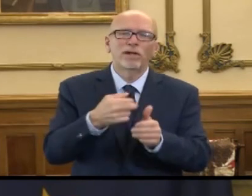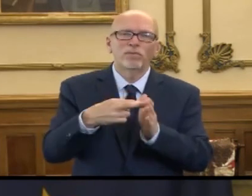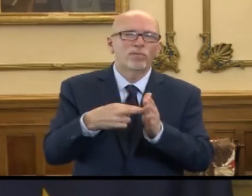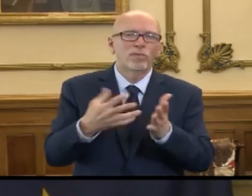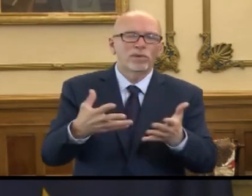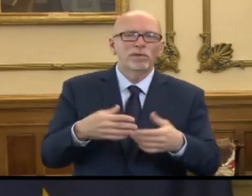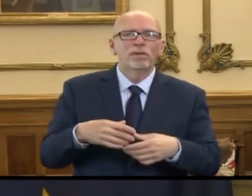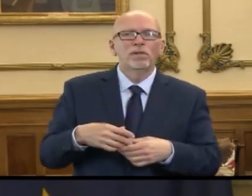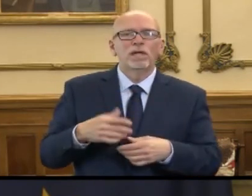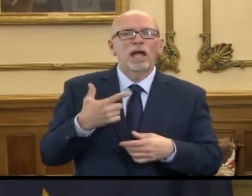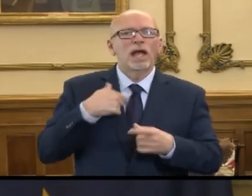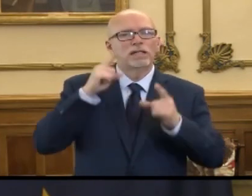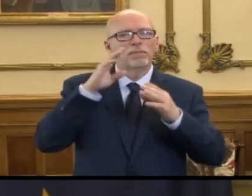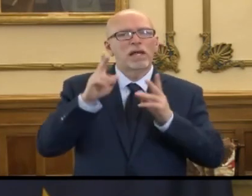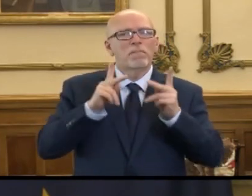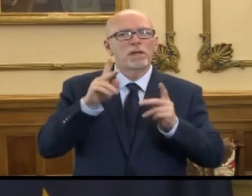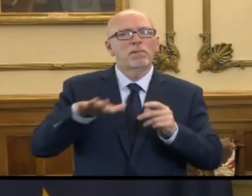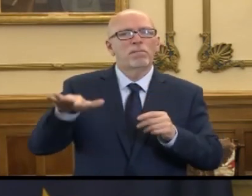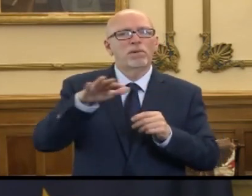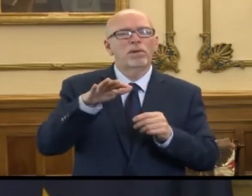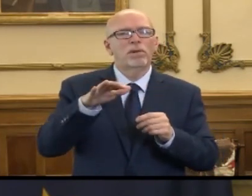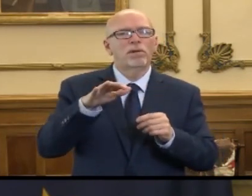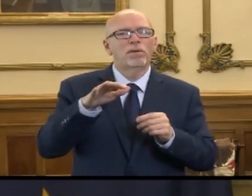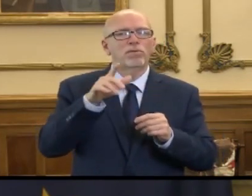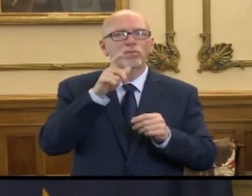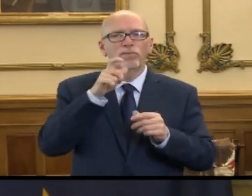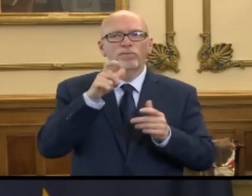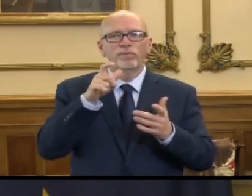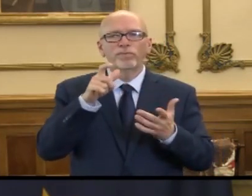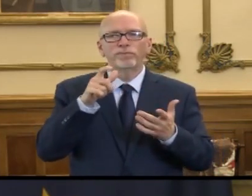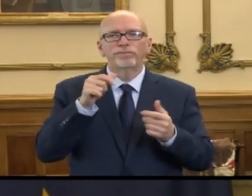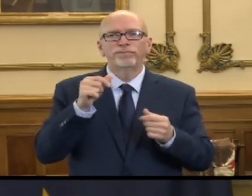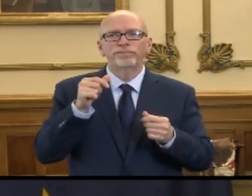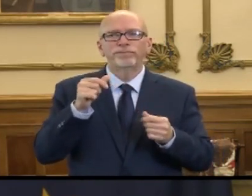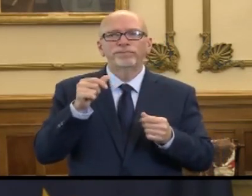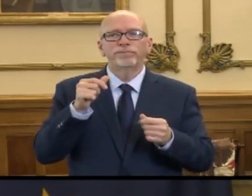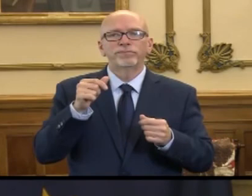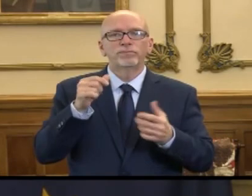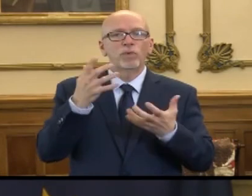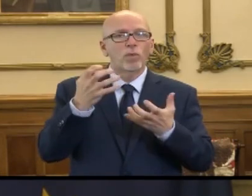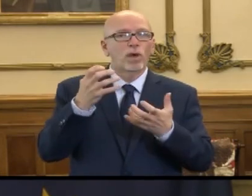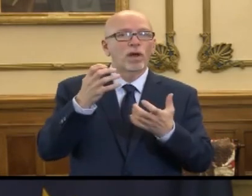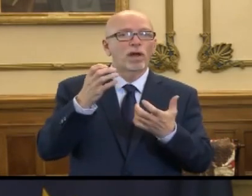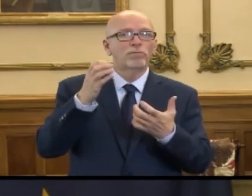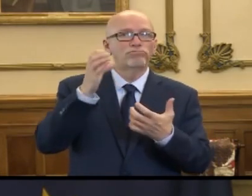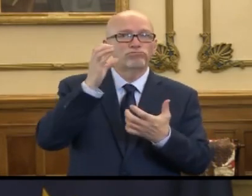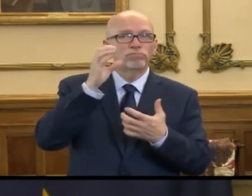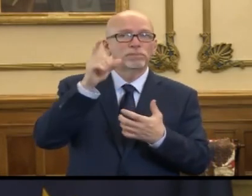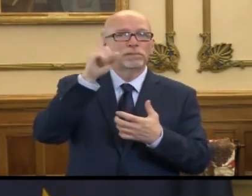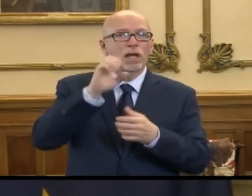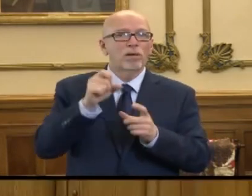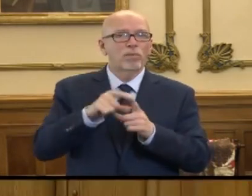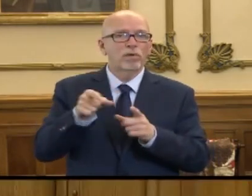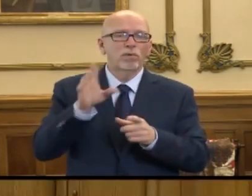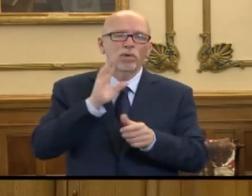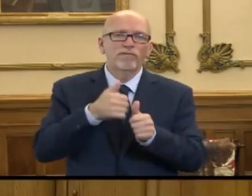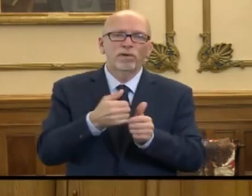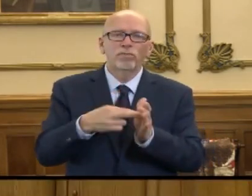and I expect folks who are coming to receive the word will do just that.